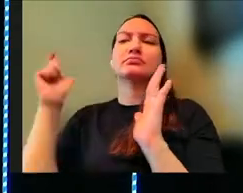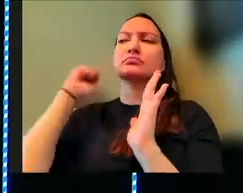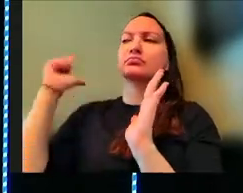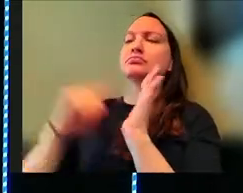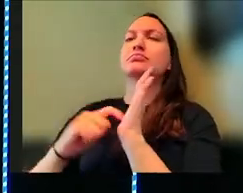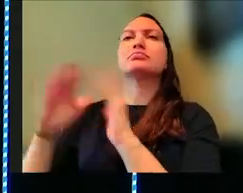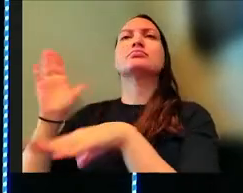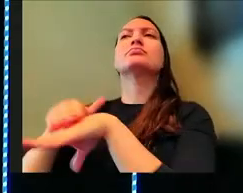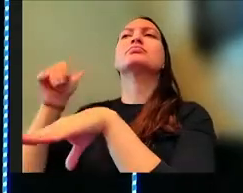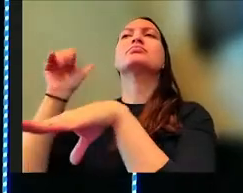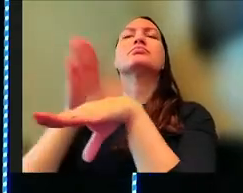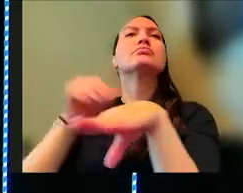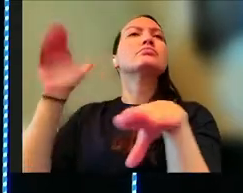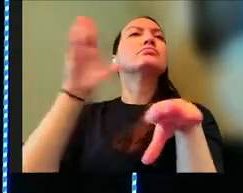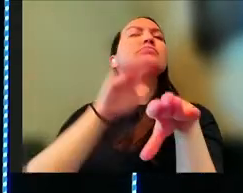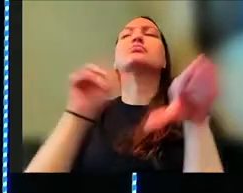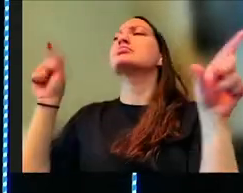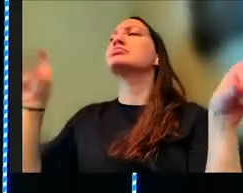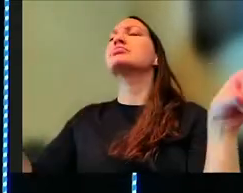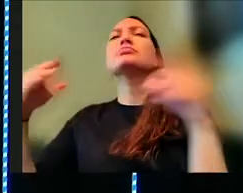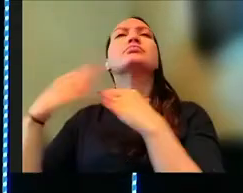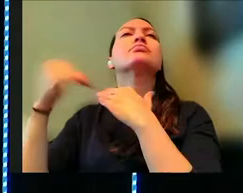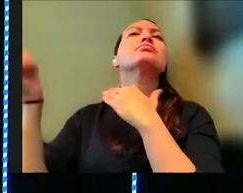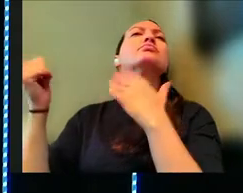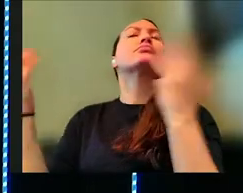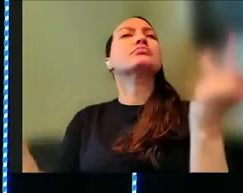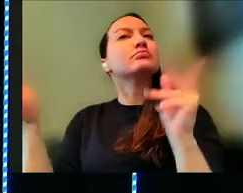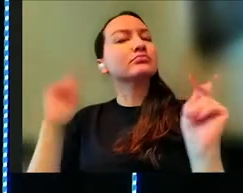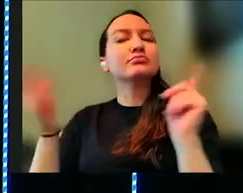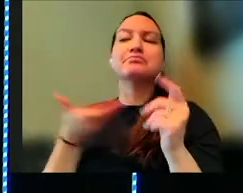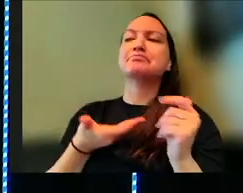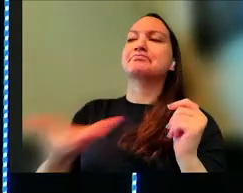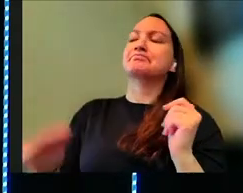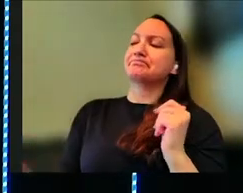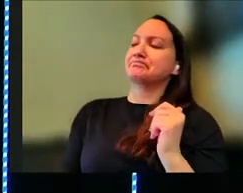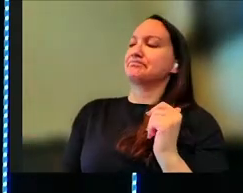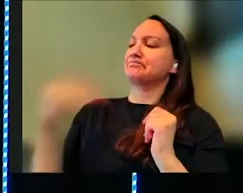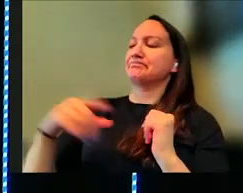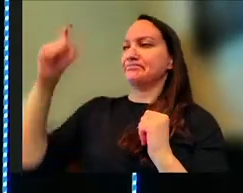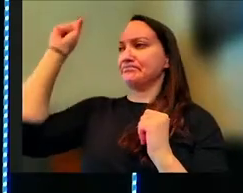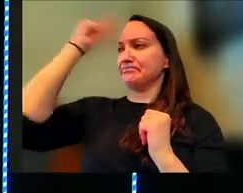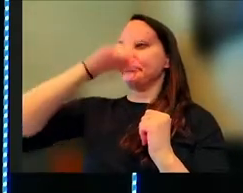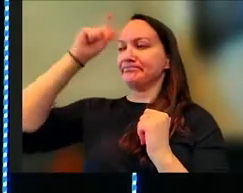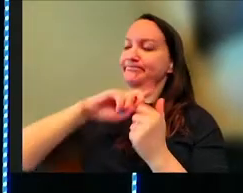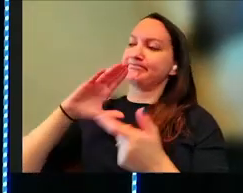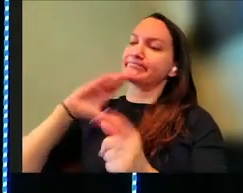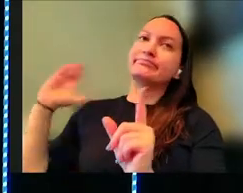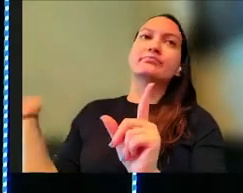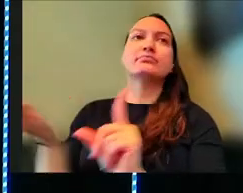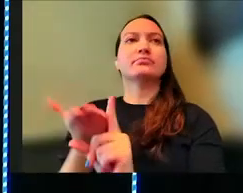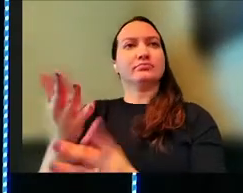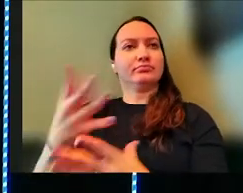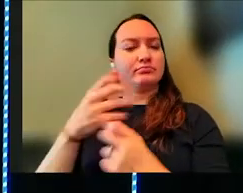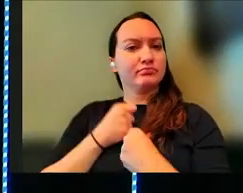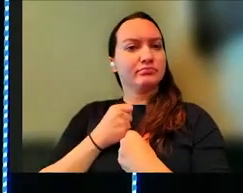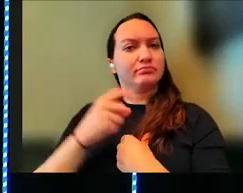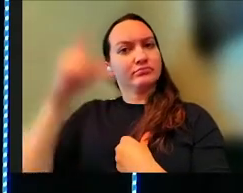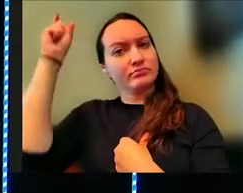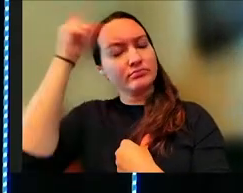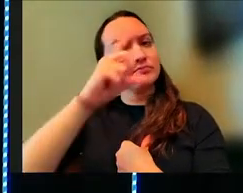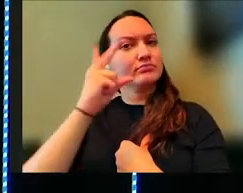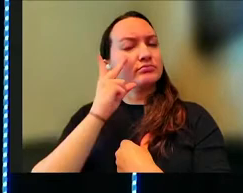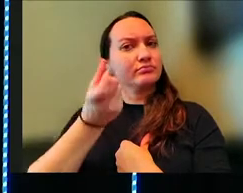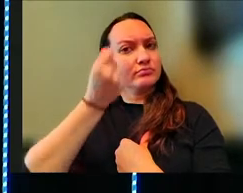She's calling out to people and inviting them in, trying to get them to receive wisdom, to see the value in it like